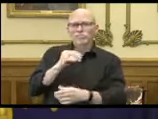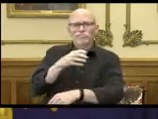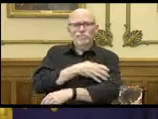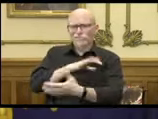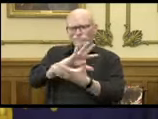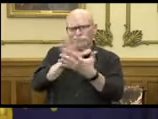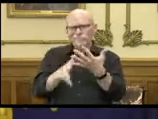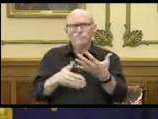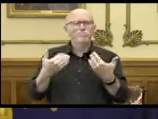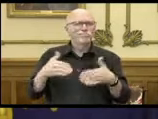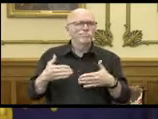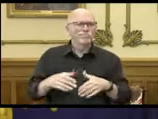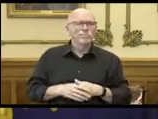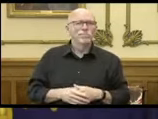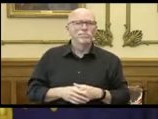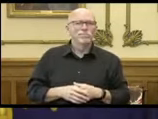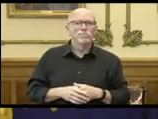combination.